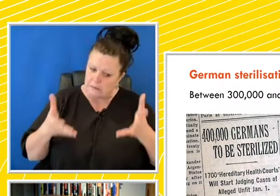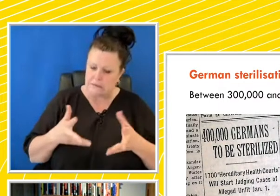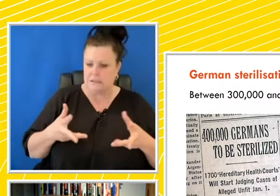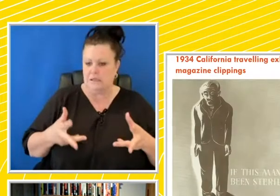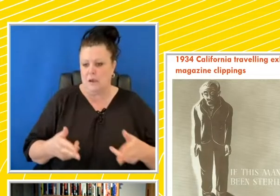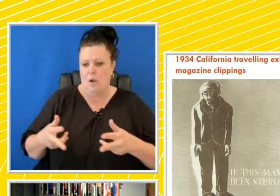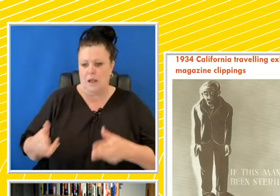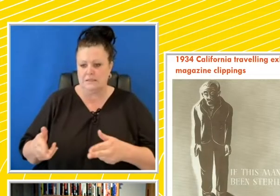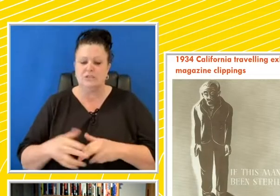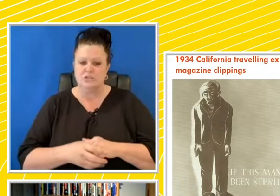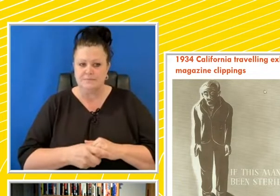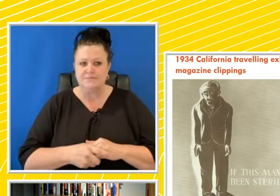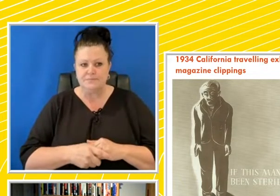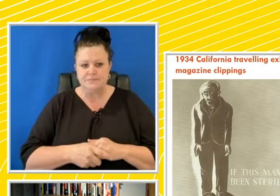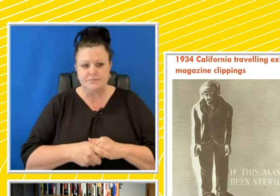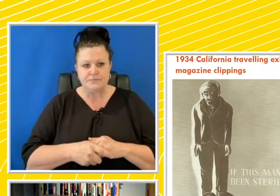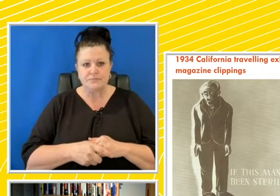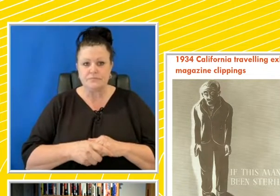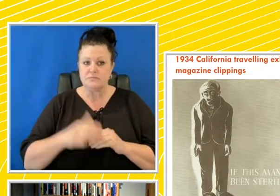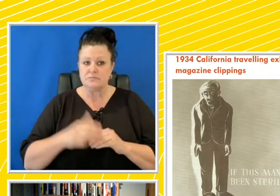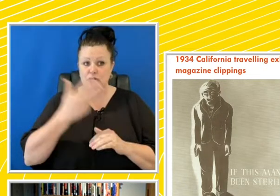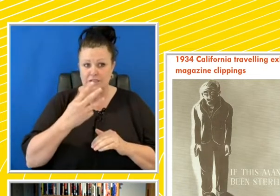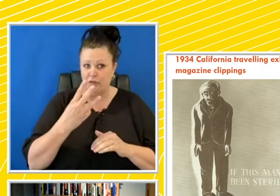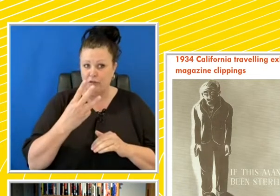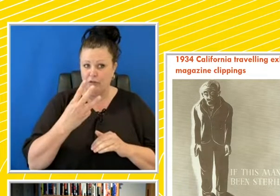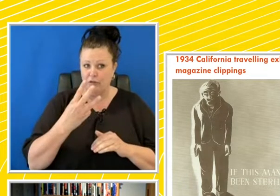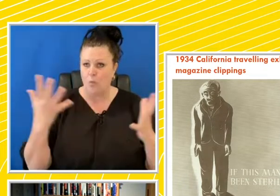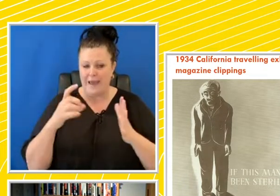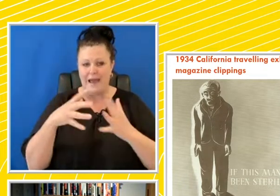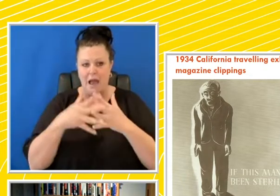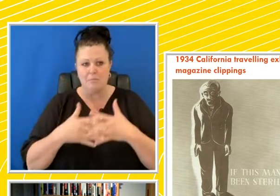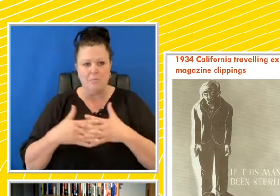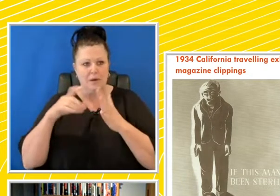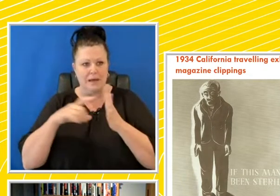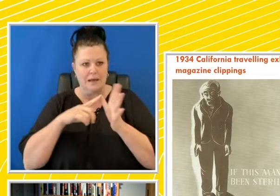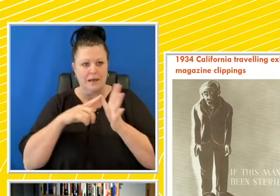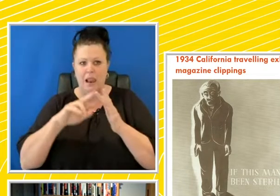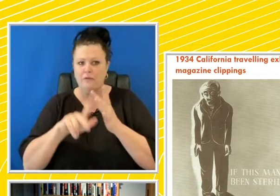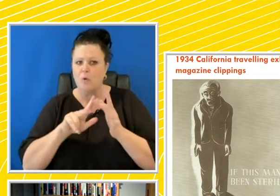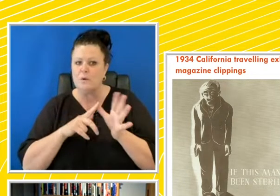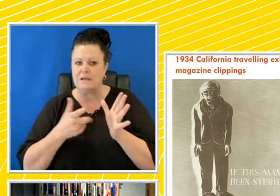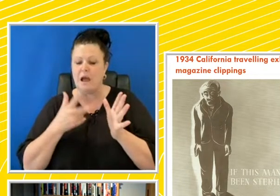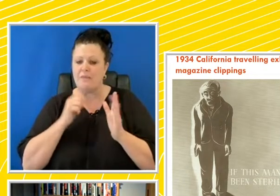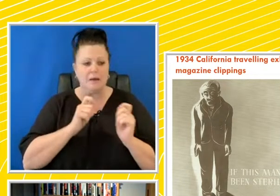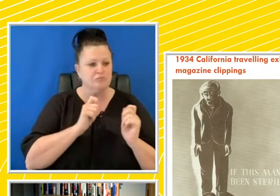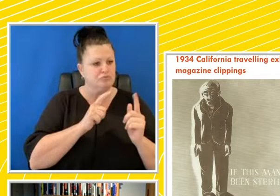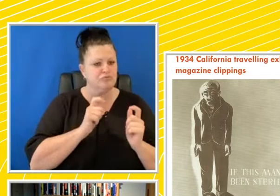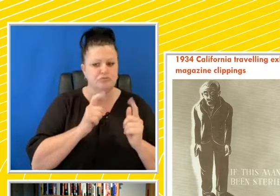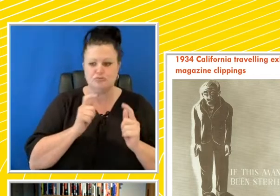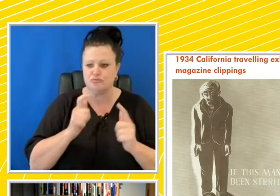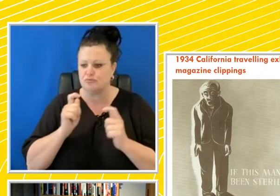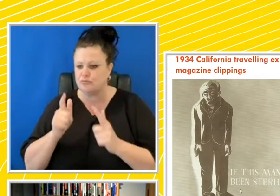rights law. In 1934, California has traveling exhibits, continuing